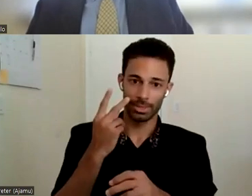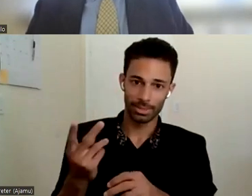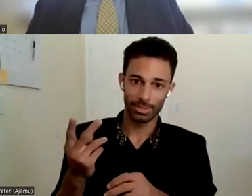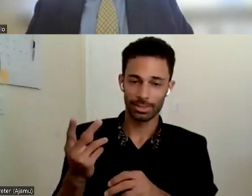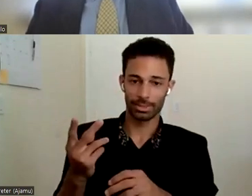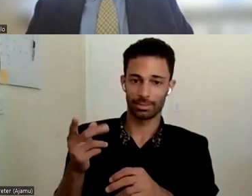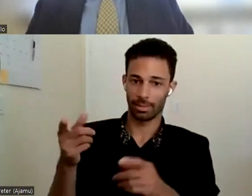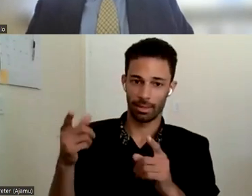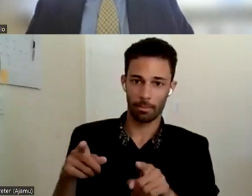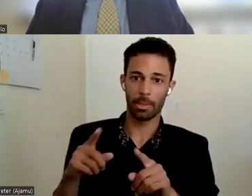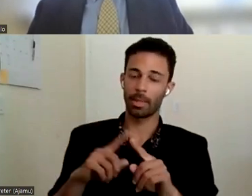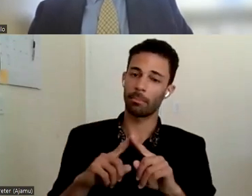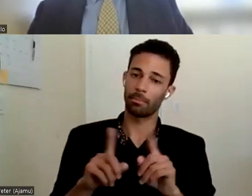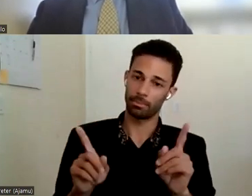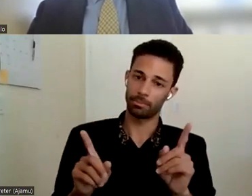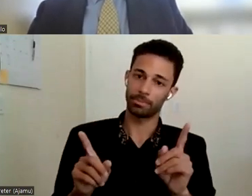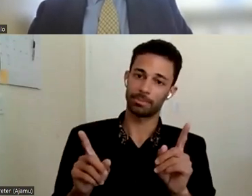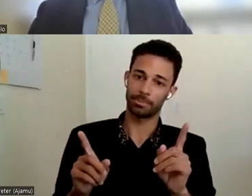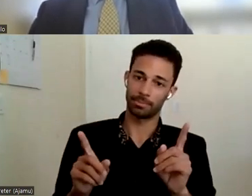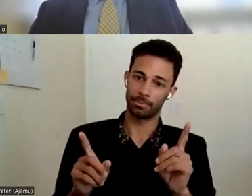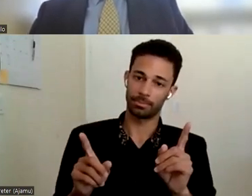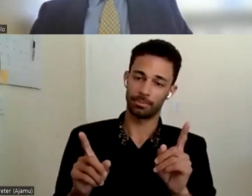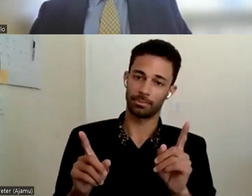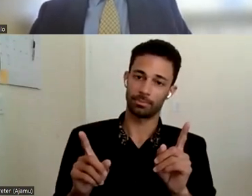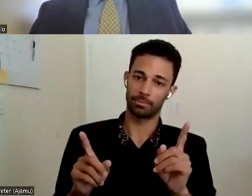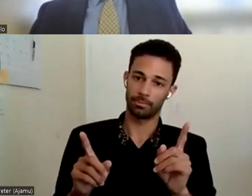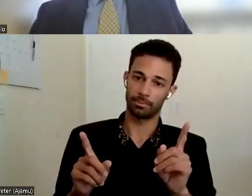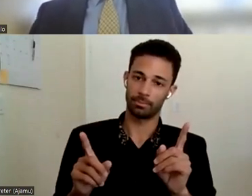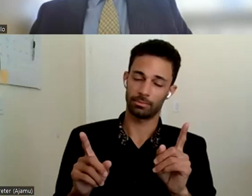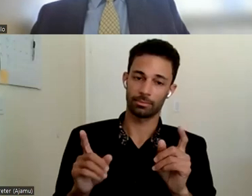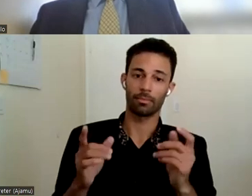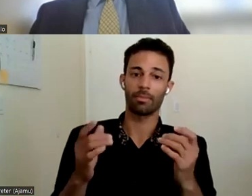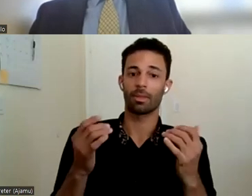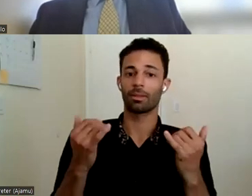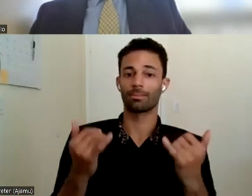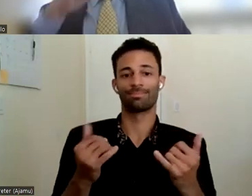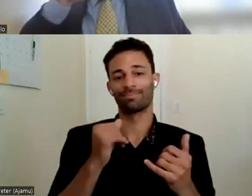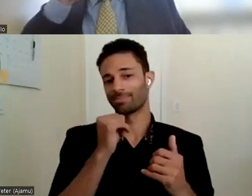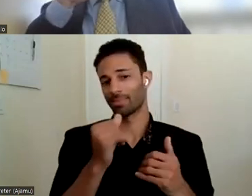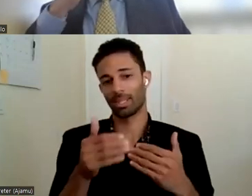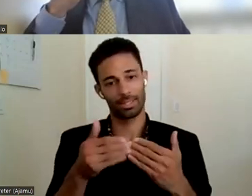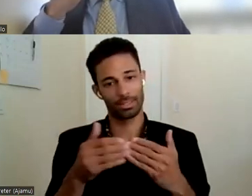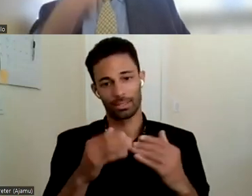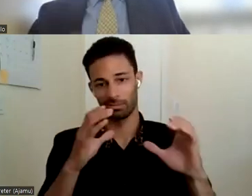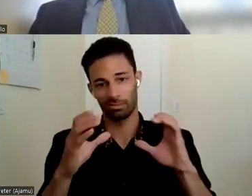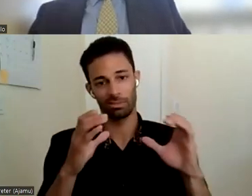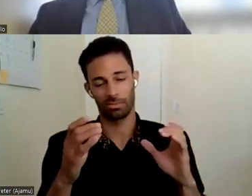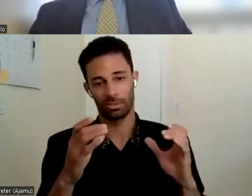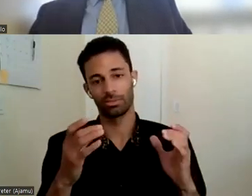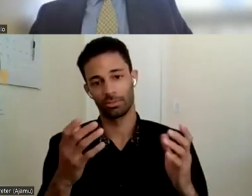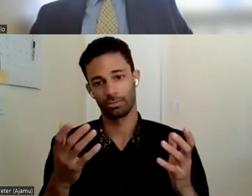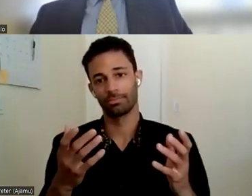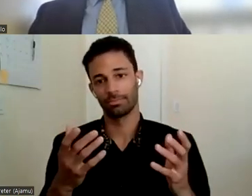I this is just not an easy conversation I guess is what I'm trying to say